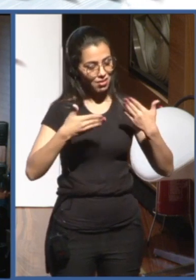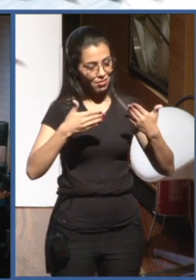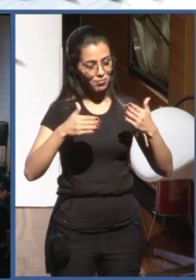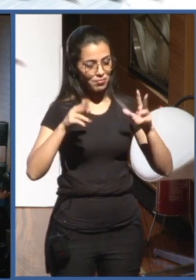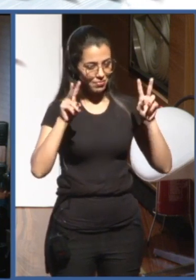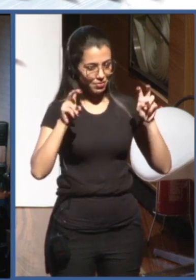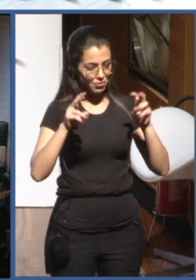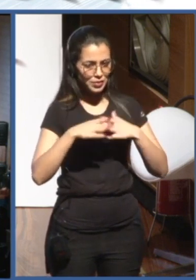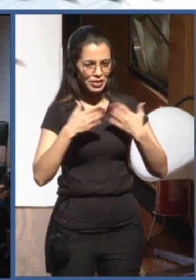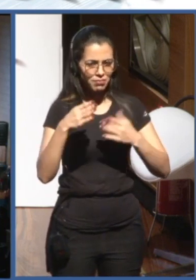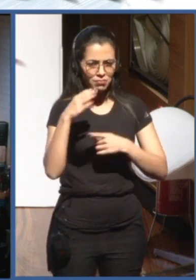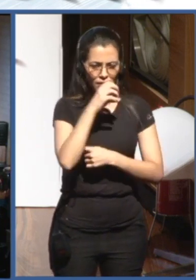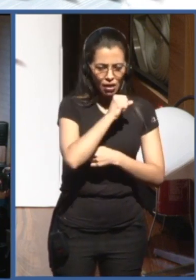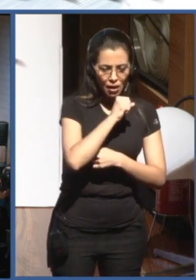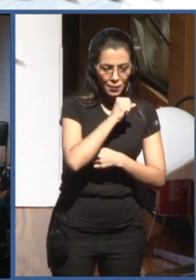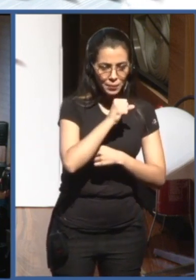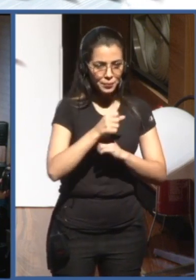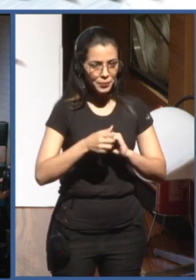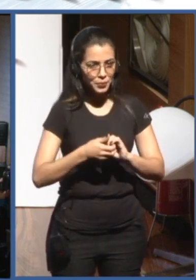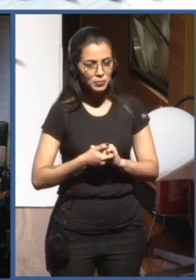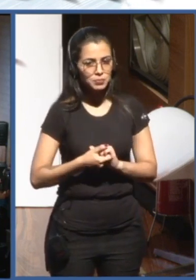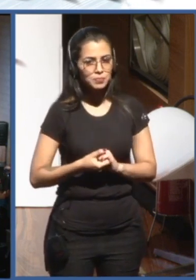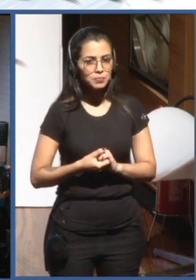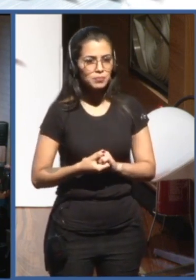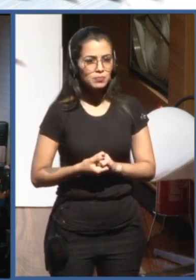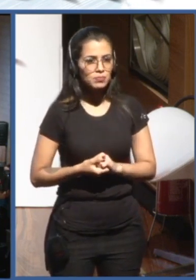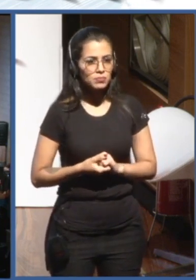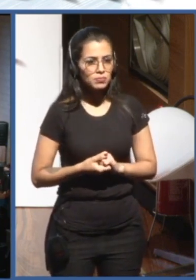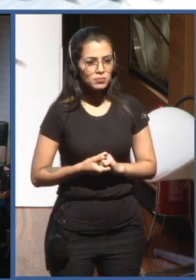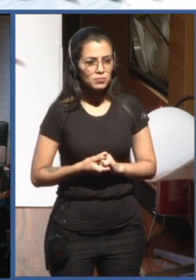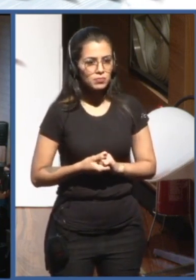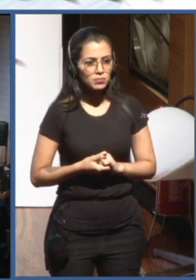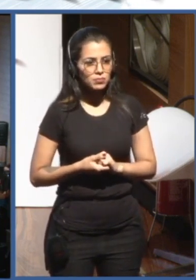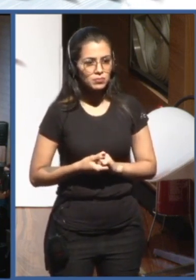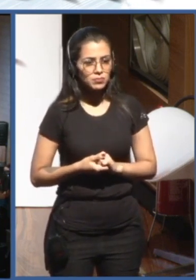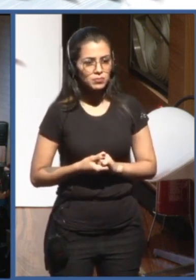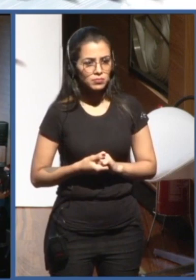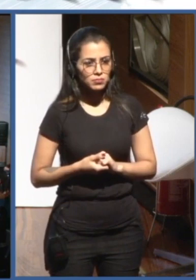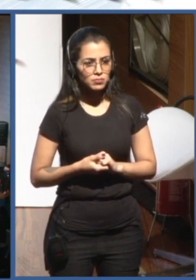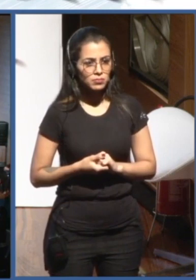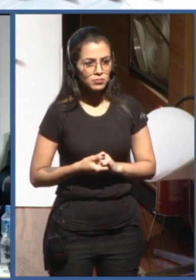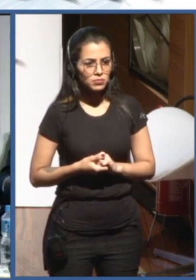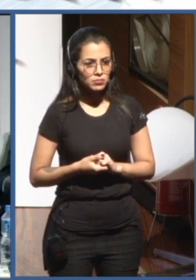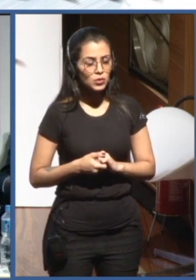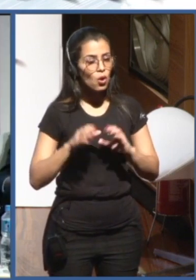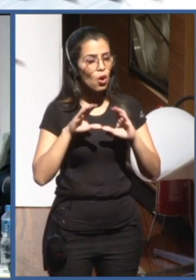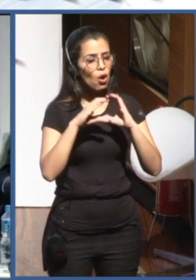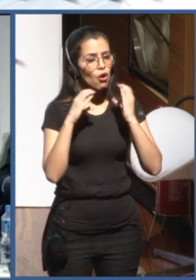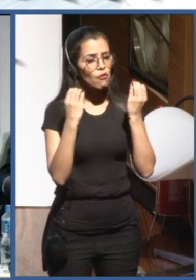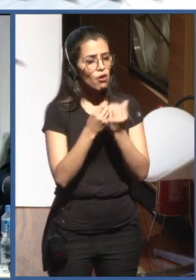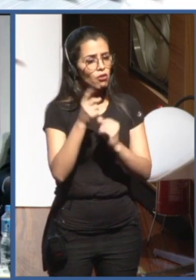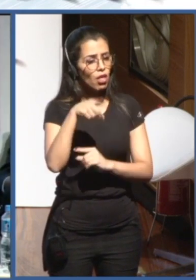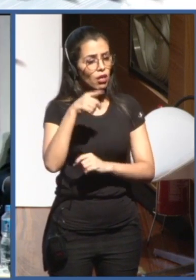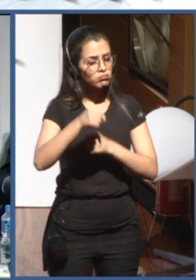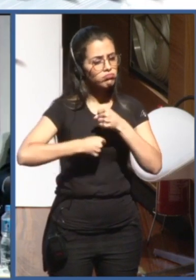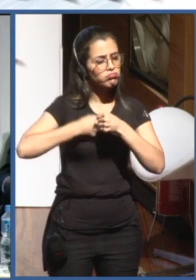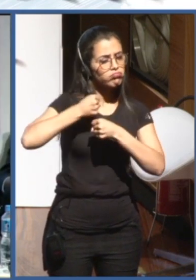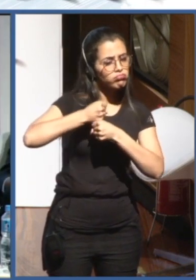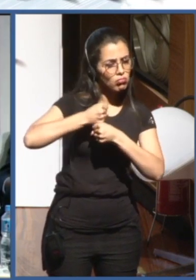so the AI for Good Summit is an annual summit that happens in Geneva, hosted by the ITU.